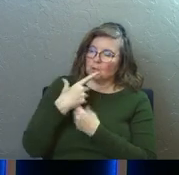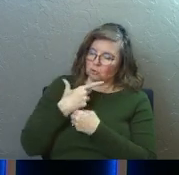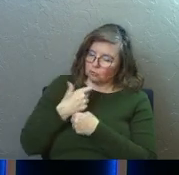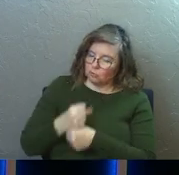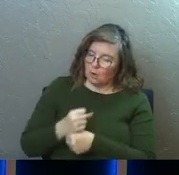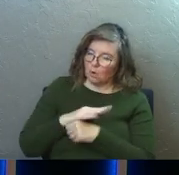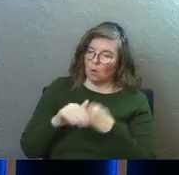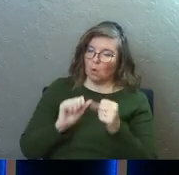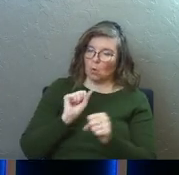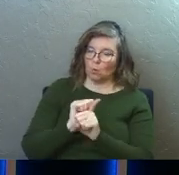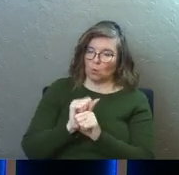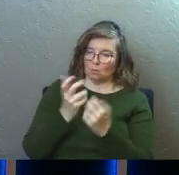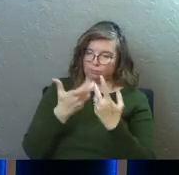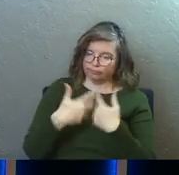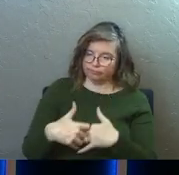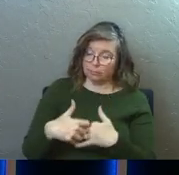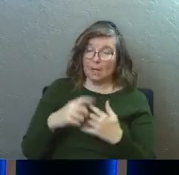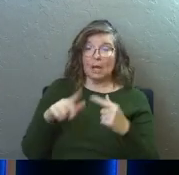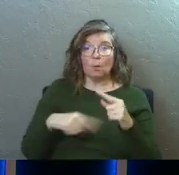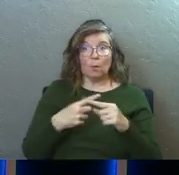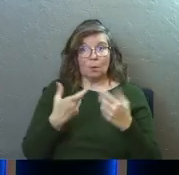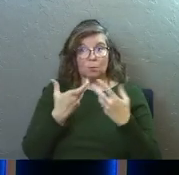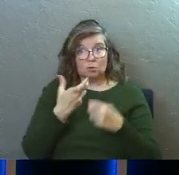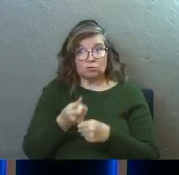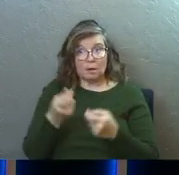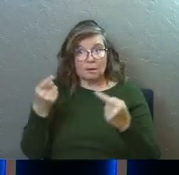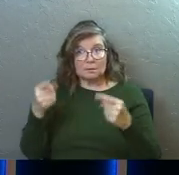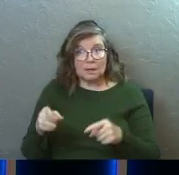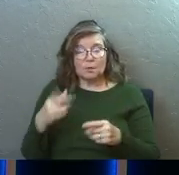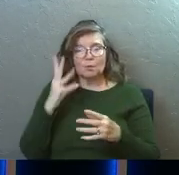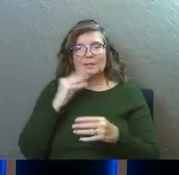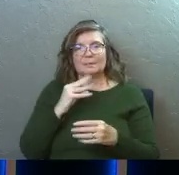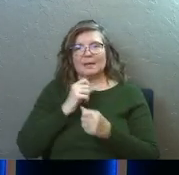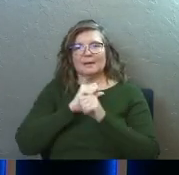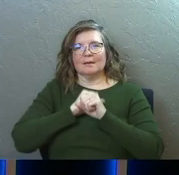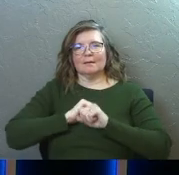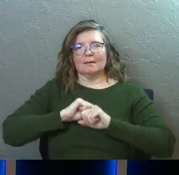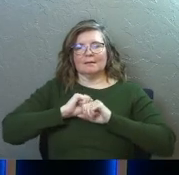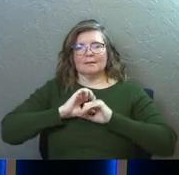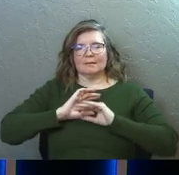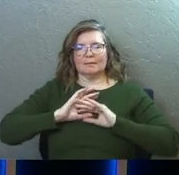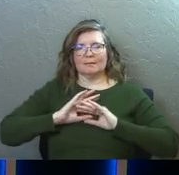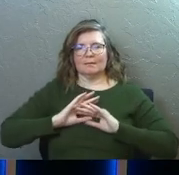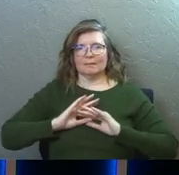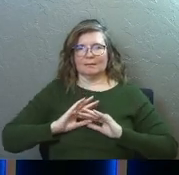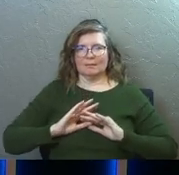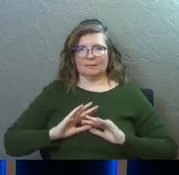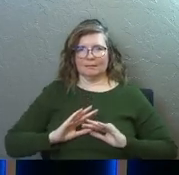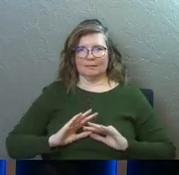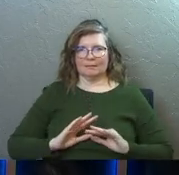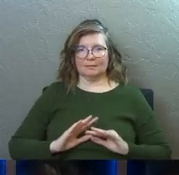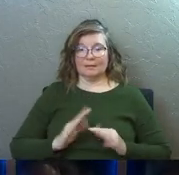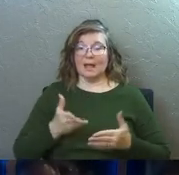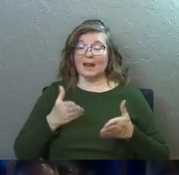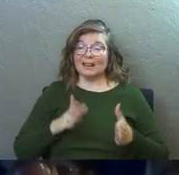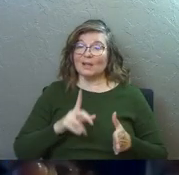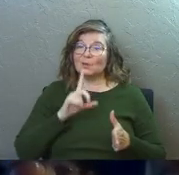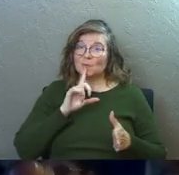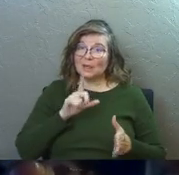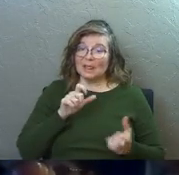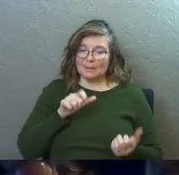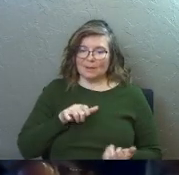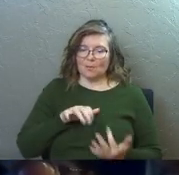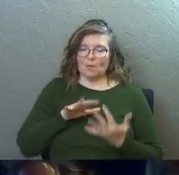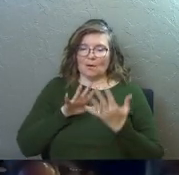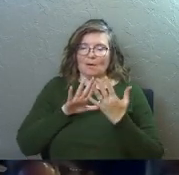that all the work will get worked out, and when we trust, we experience peace, and peace allows us to really be